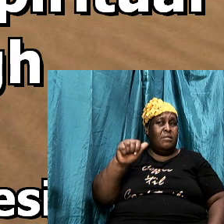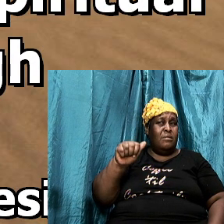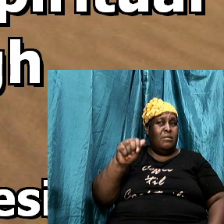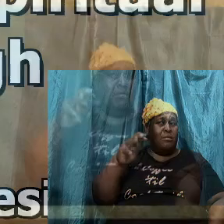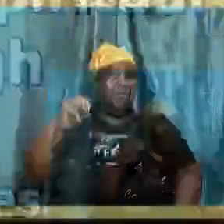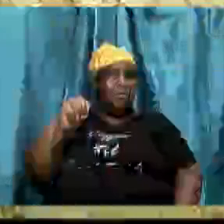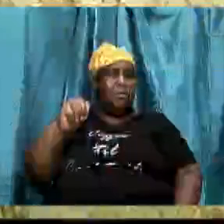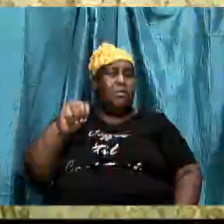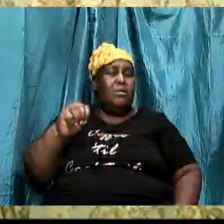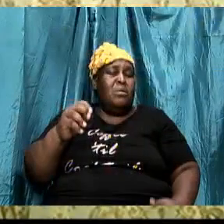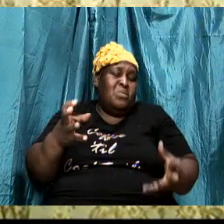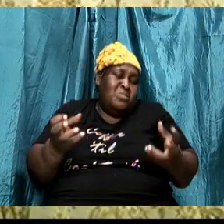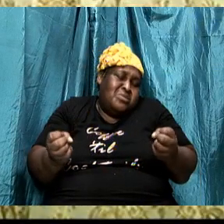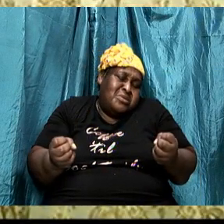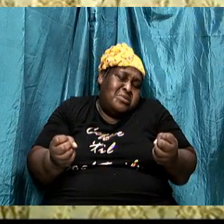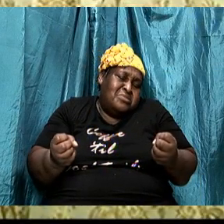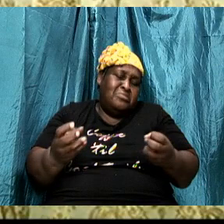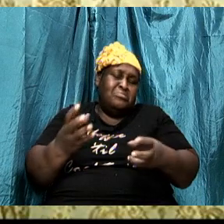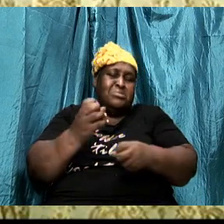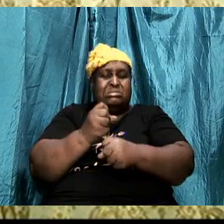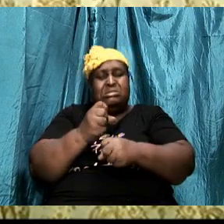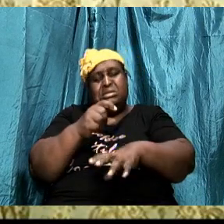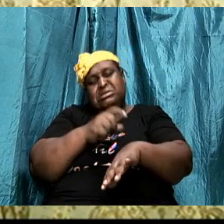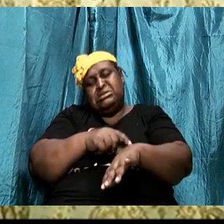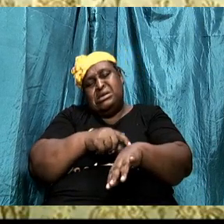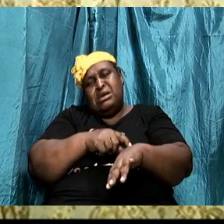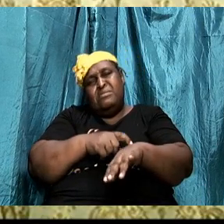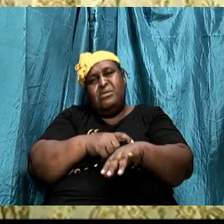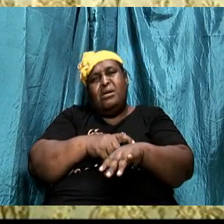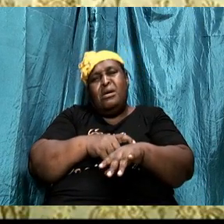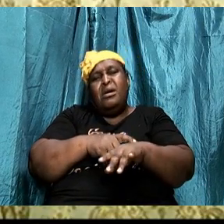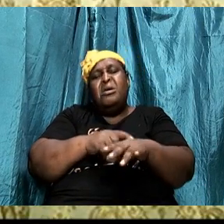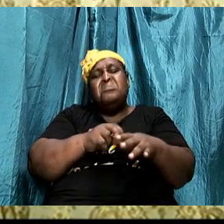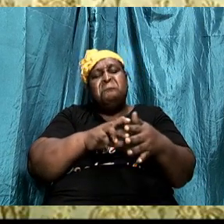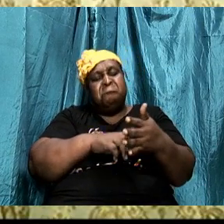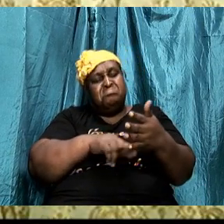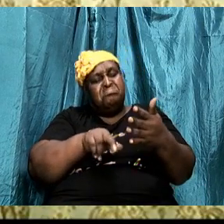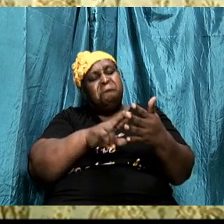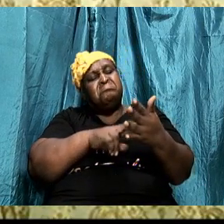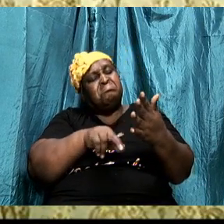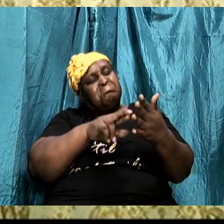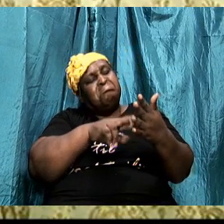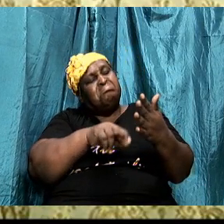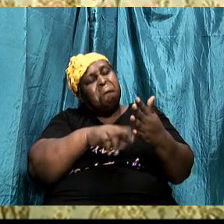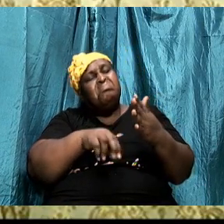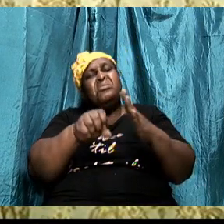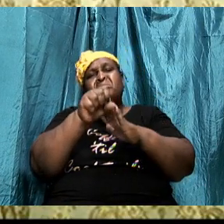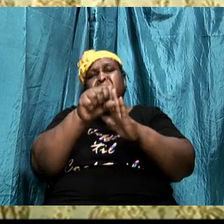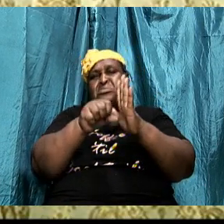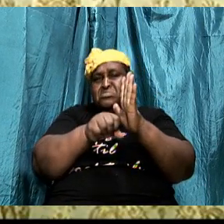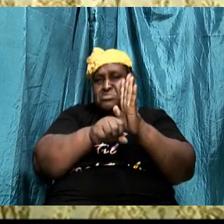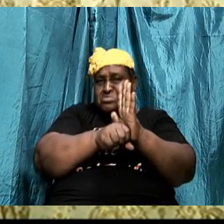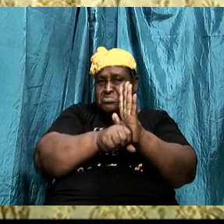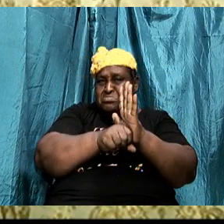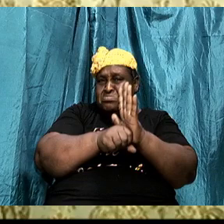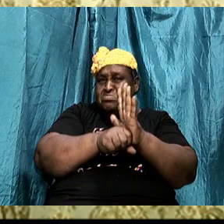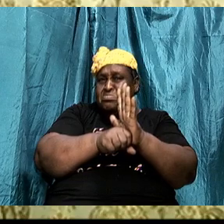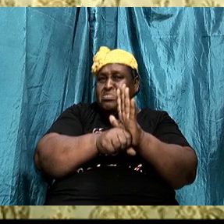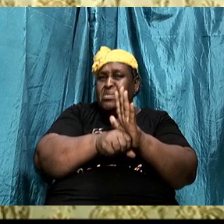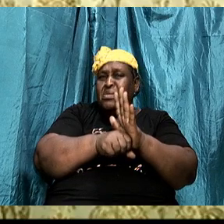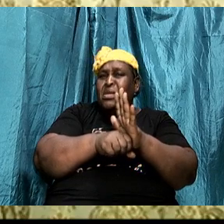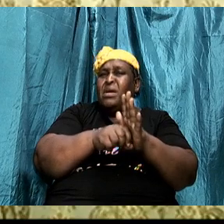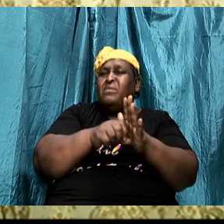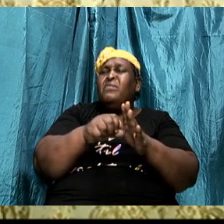take my time and I want us to go through the scripture. want to really approach it from a practical perspective.